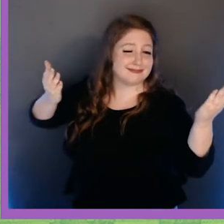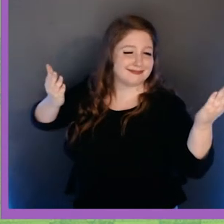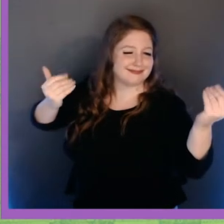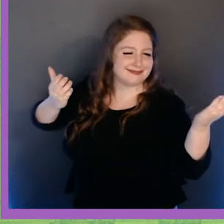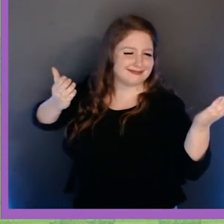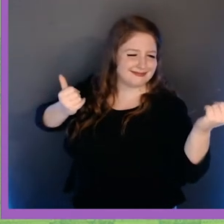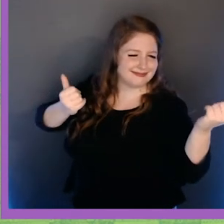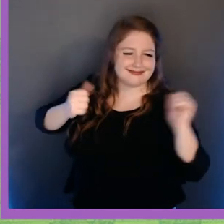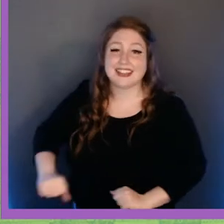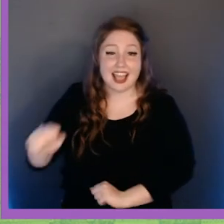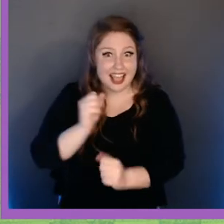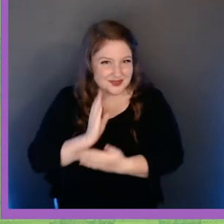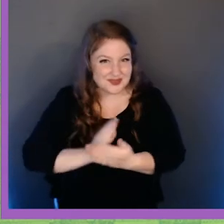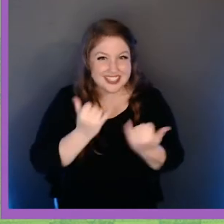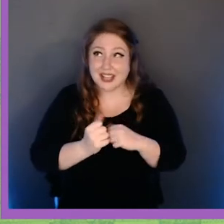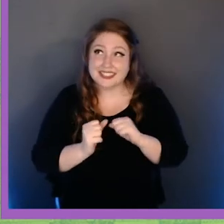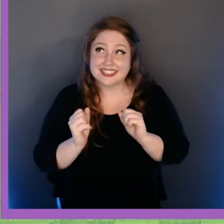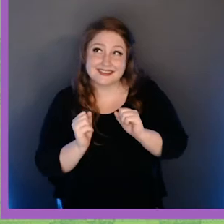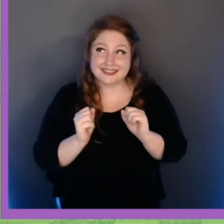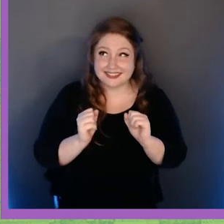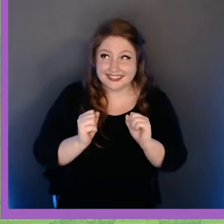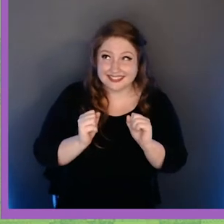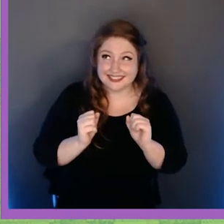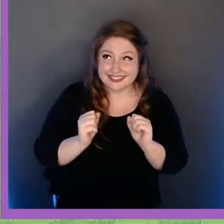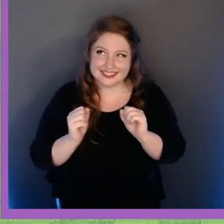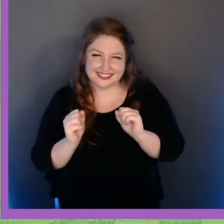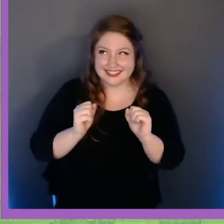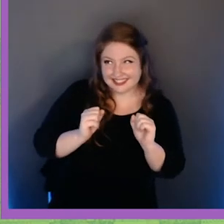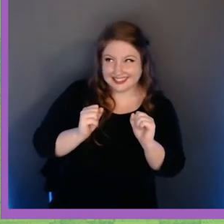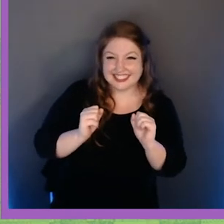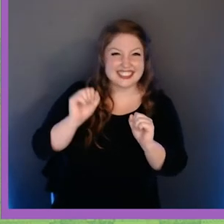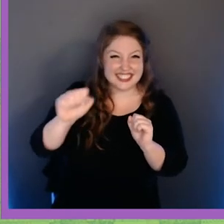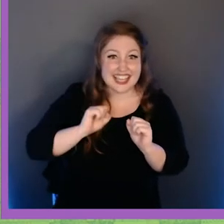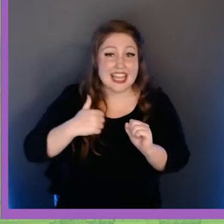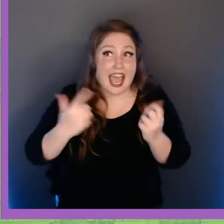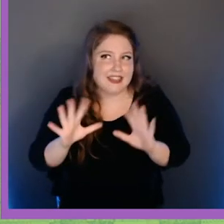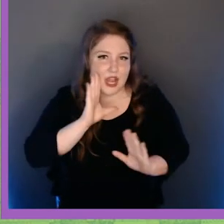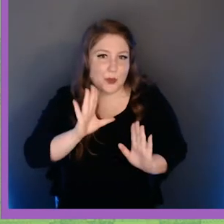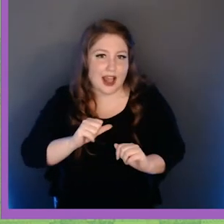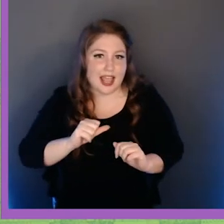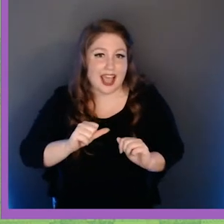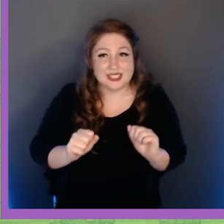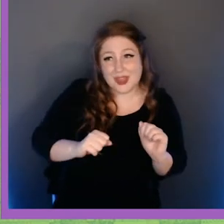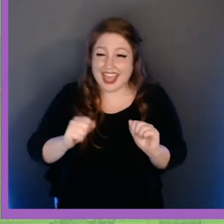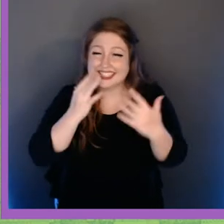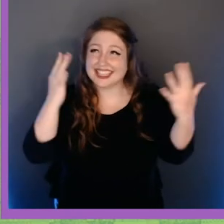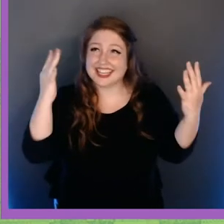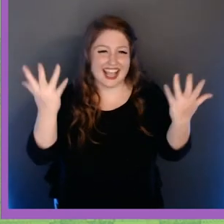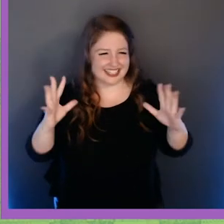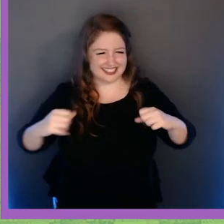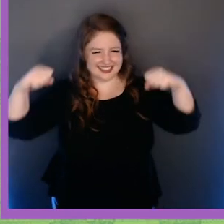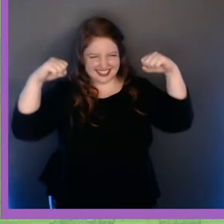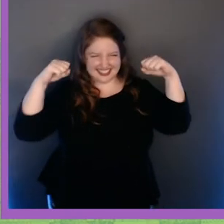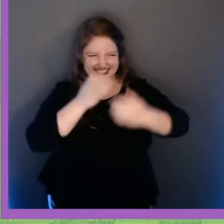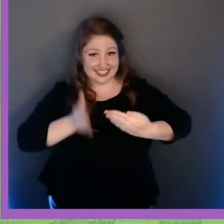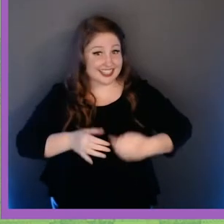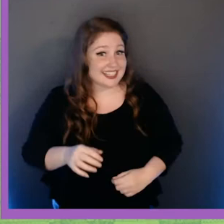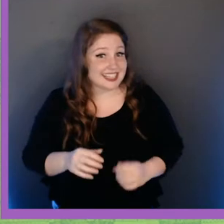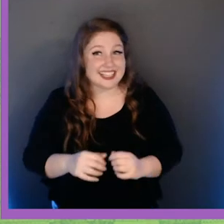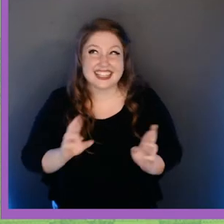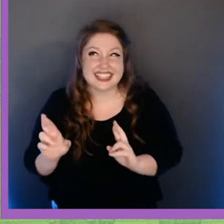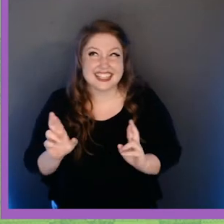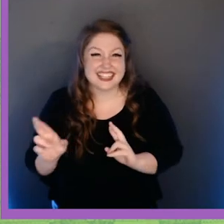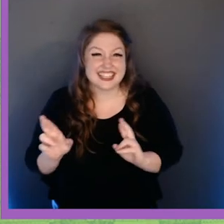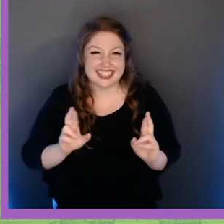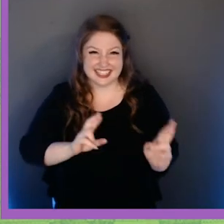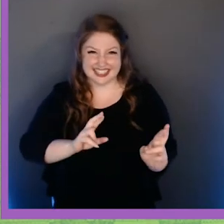And show me what you got. Alright, so we're gonna clap. I'm gonna clap. And then we're gonna sway. Sing. Strong.